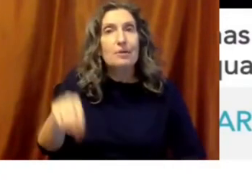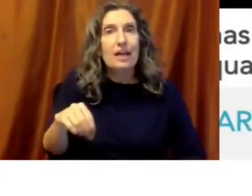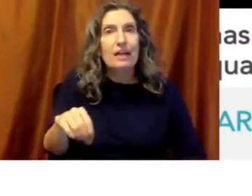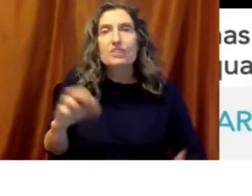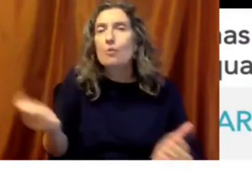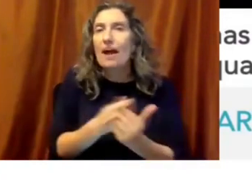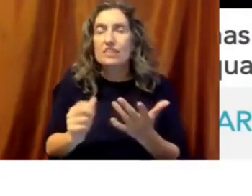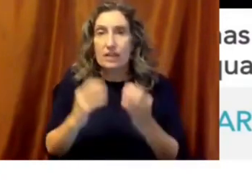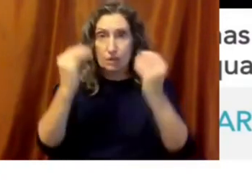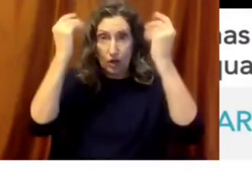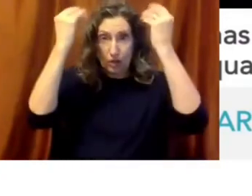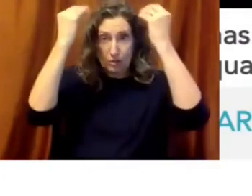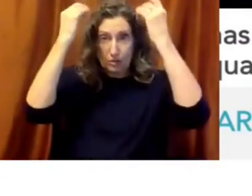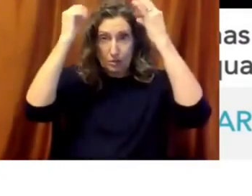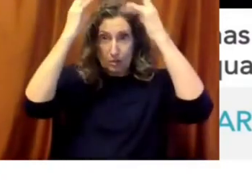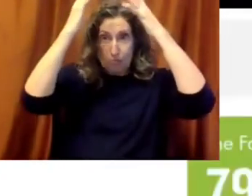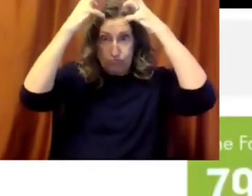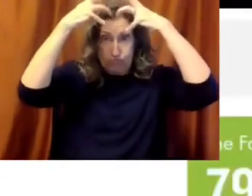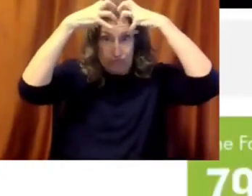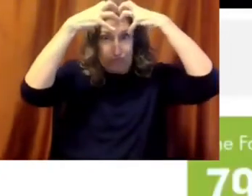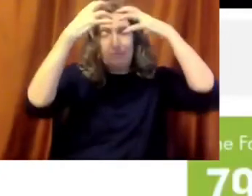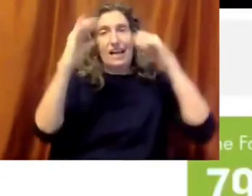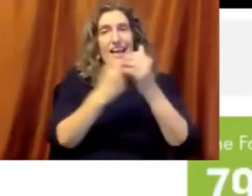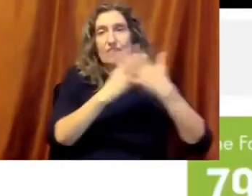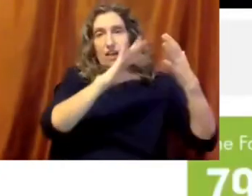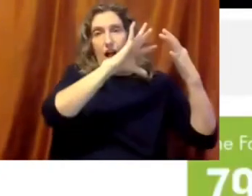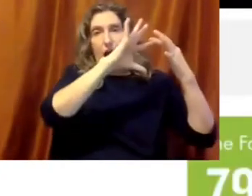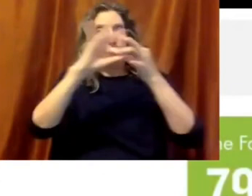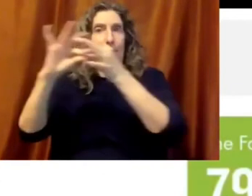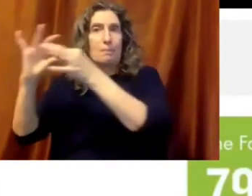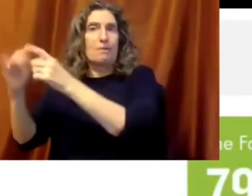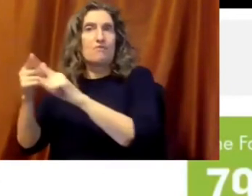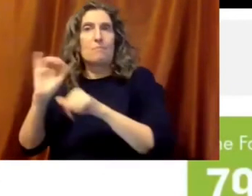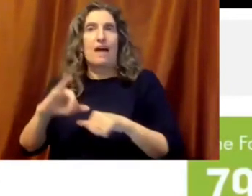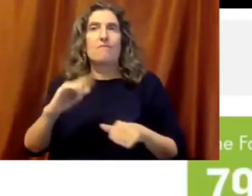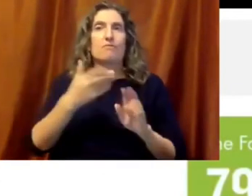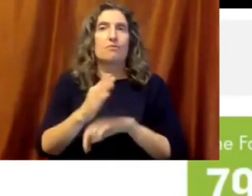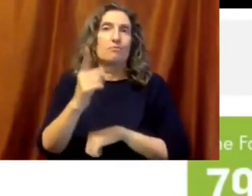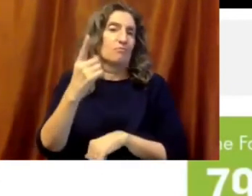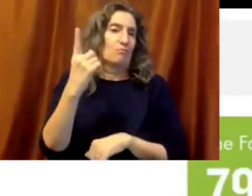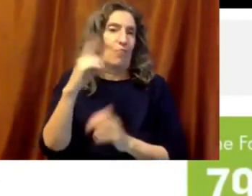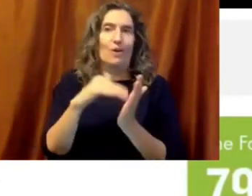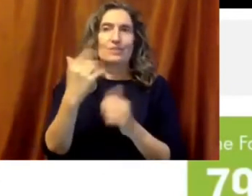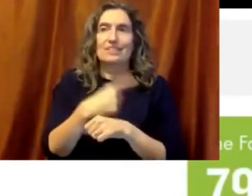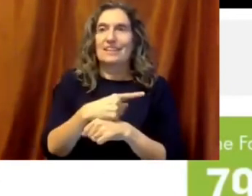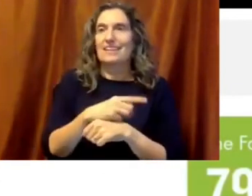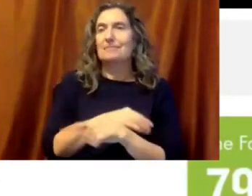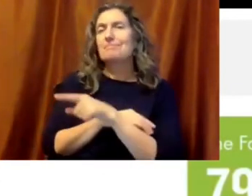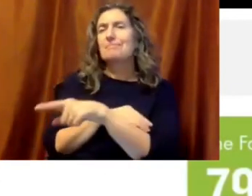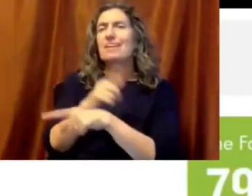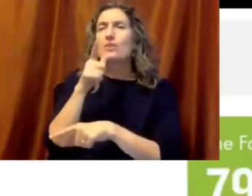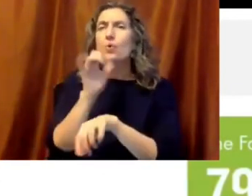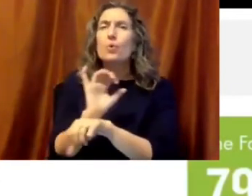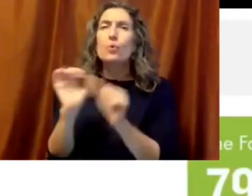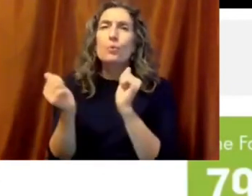scaffold and really shapes whether a child is ready for kindergarten. This is just showing some of our early childhood partners and the